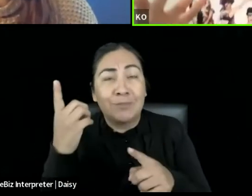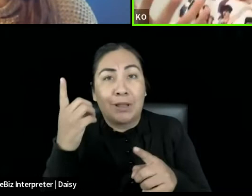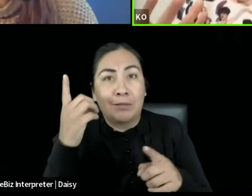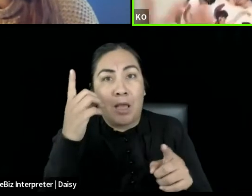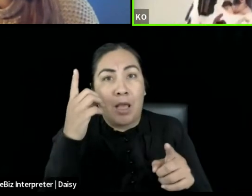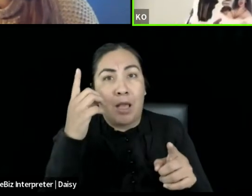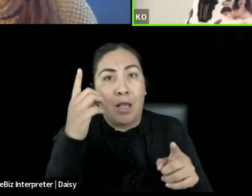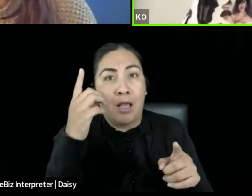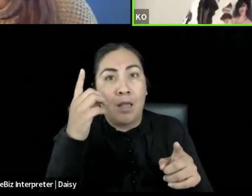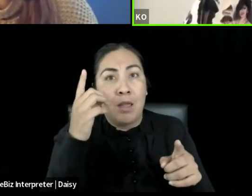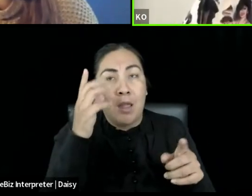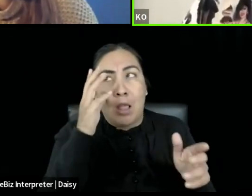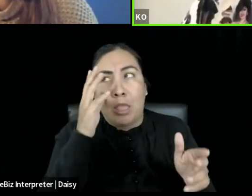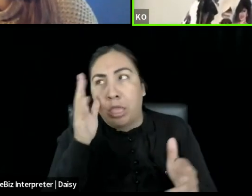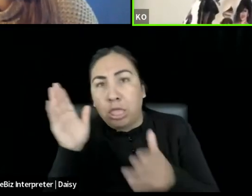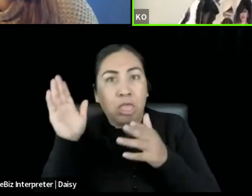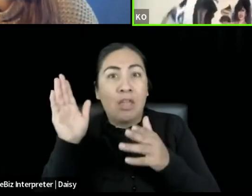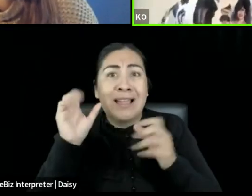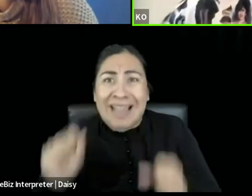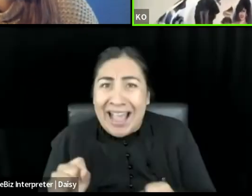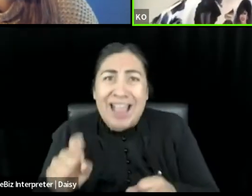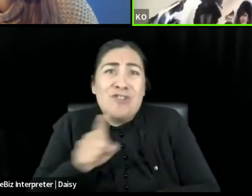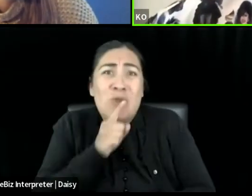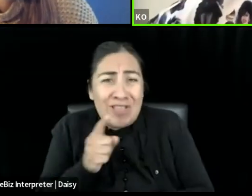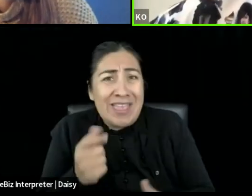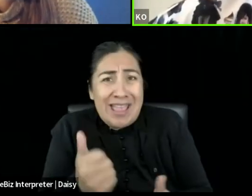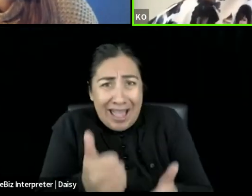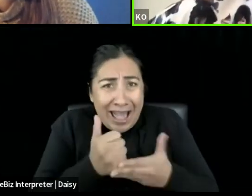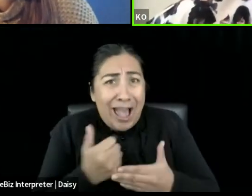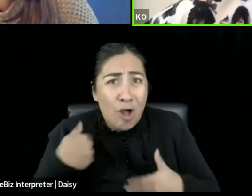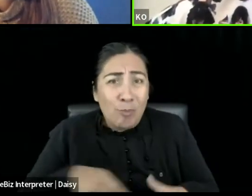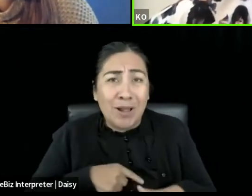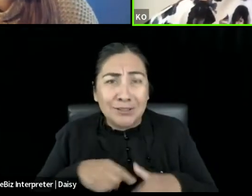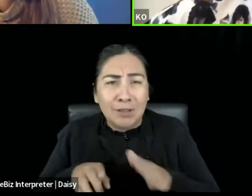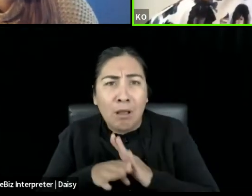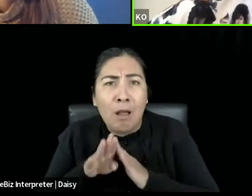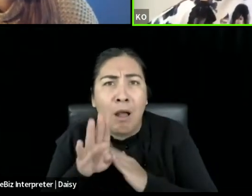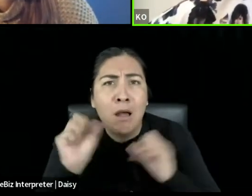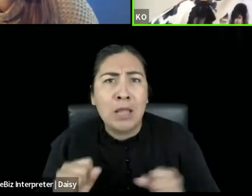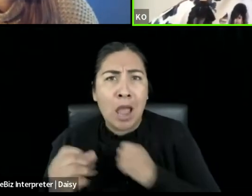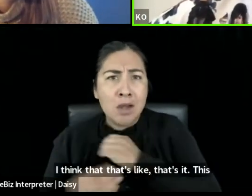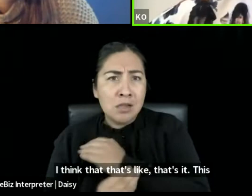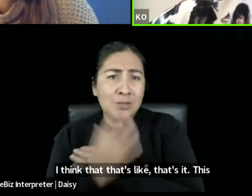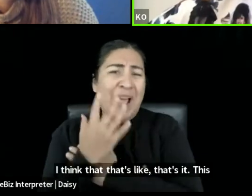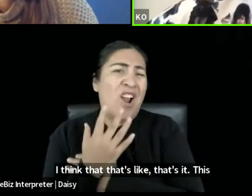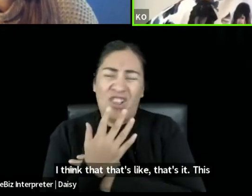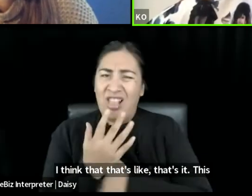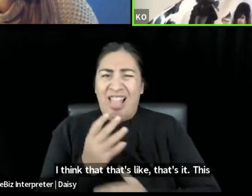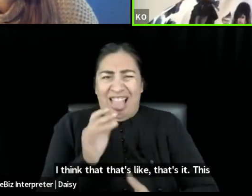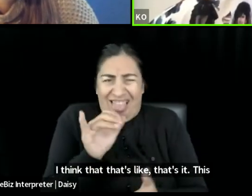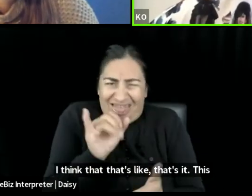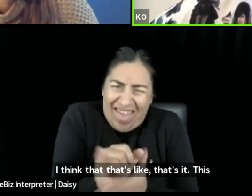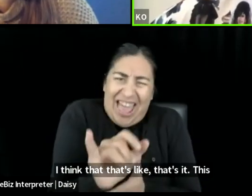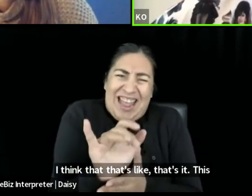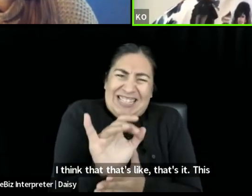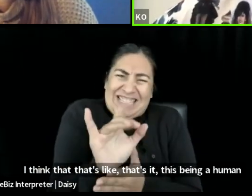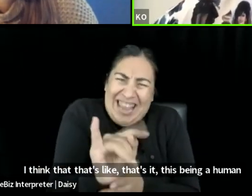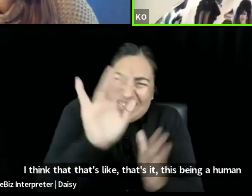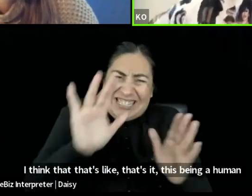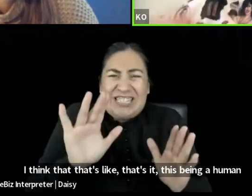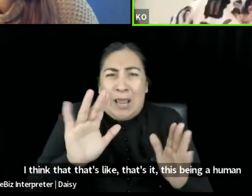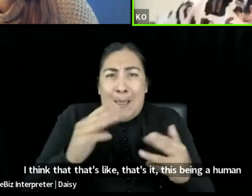inspiration. Um, I think that that's like, that's it, uh, this being a human in space and then